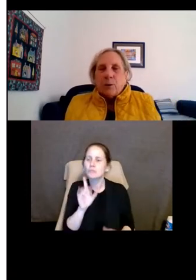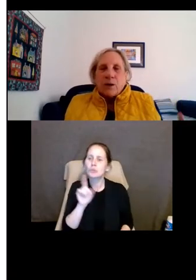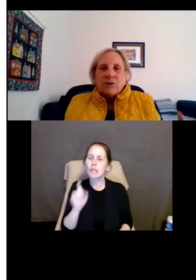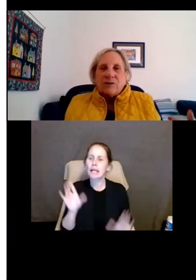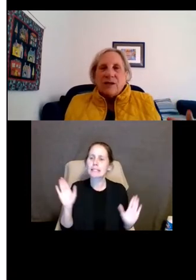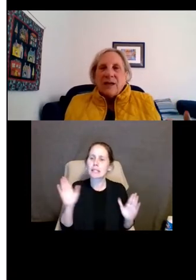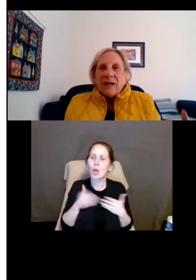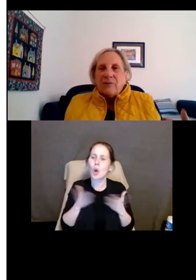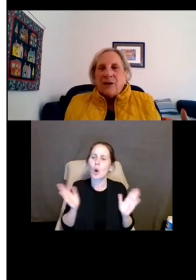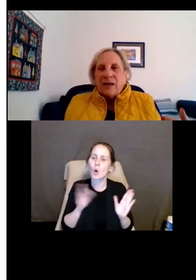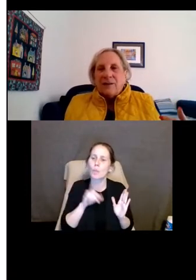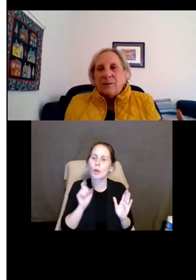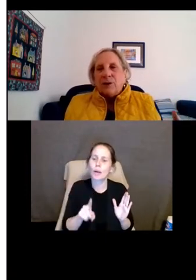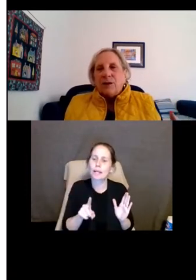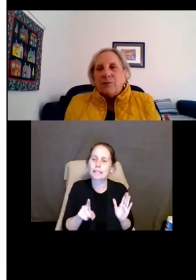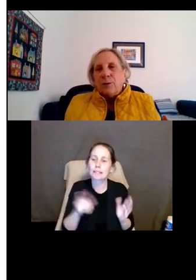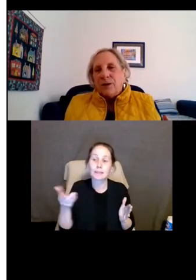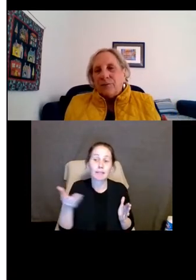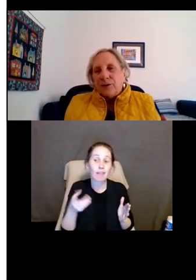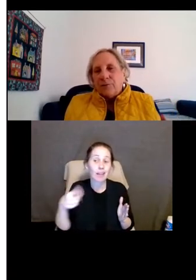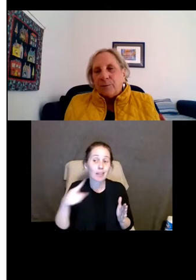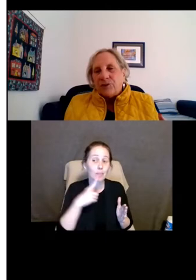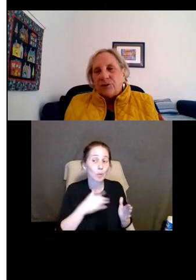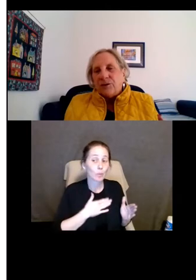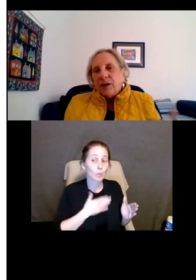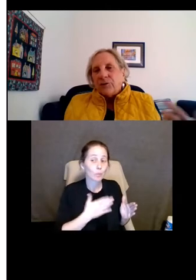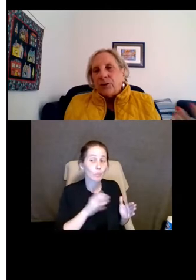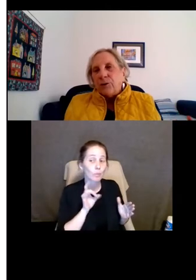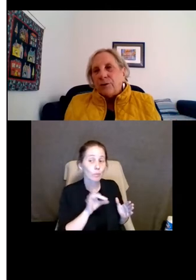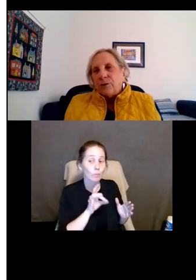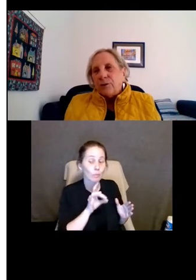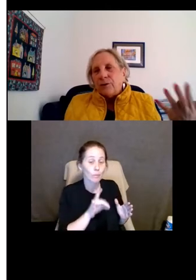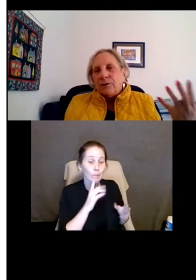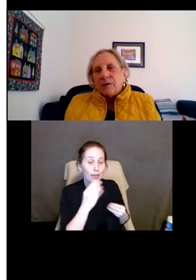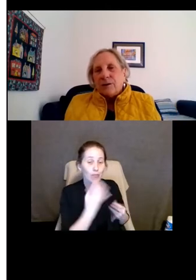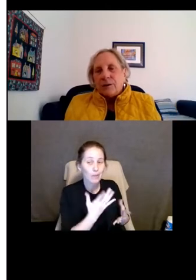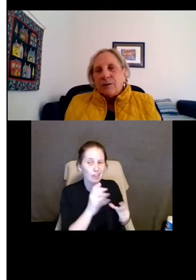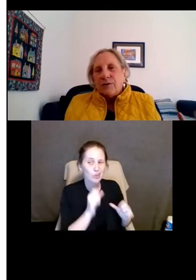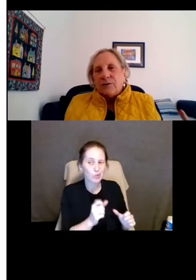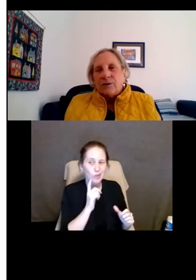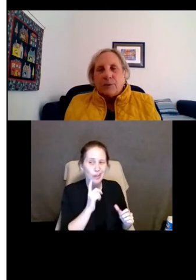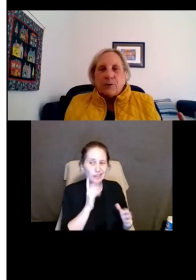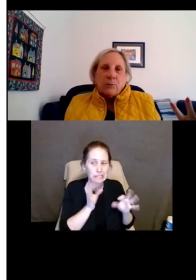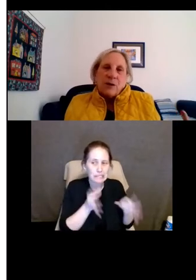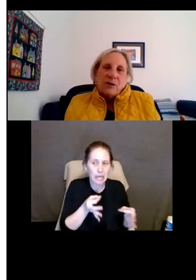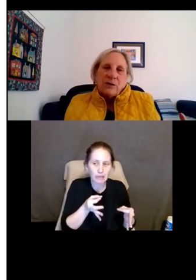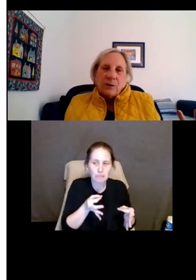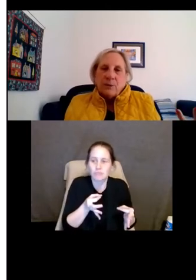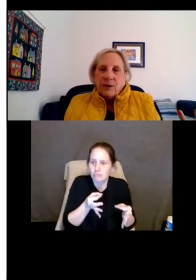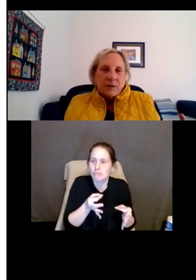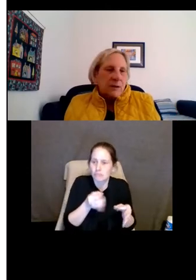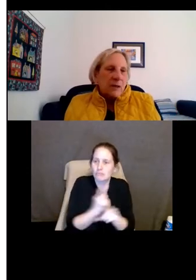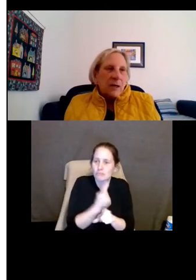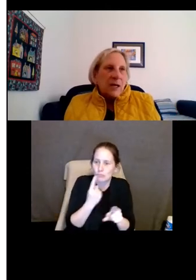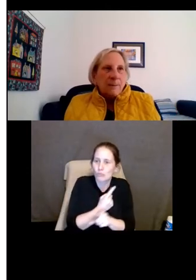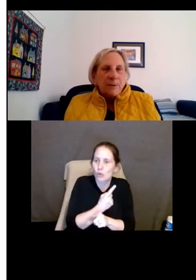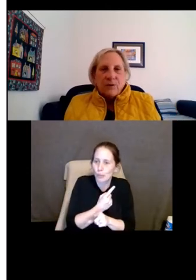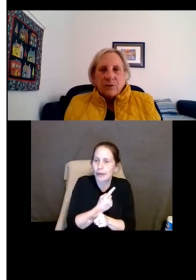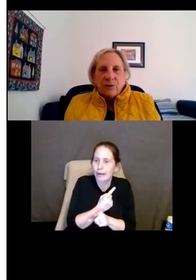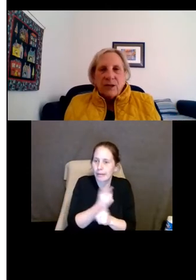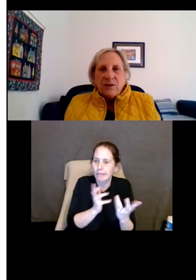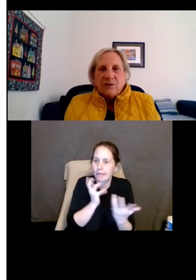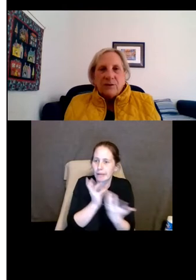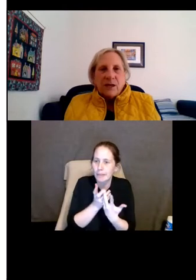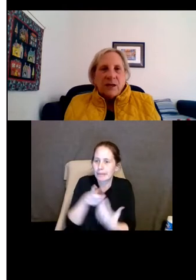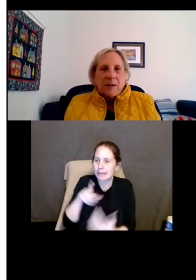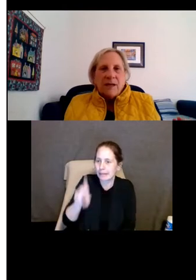open-ended questions and inviting them to give you enough information so you conclude this is a person with a disability and a